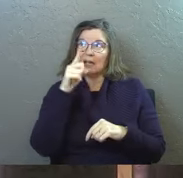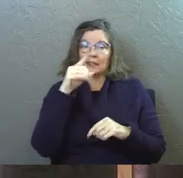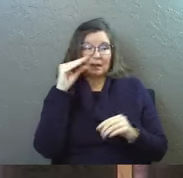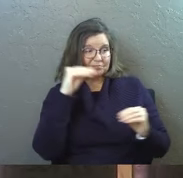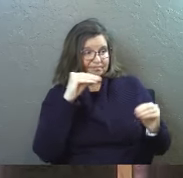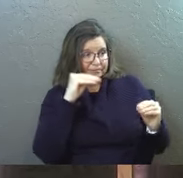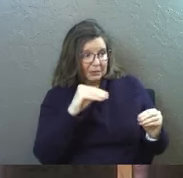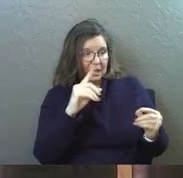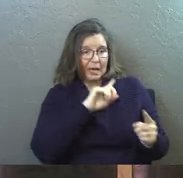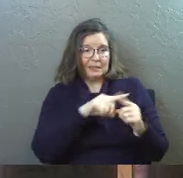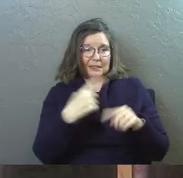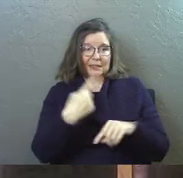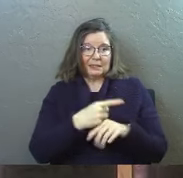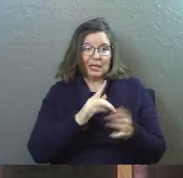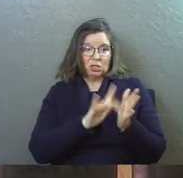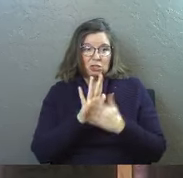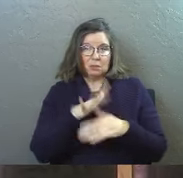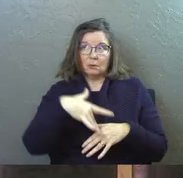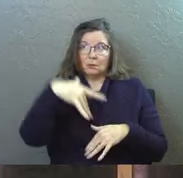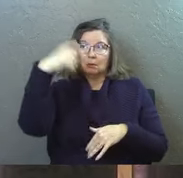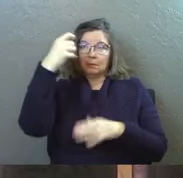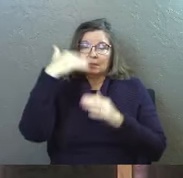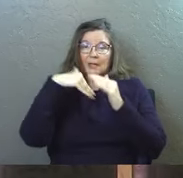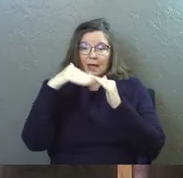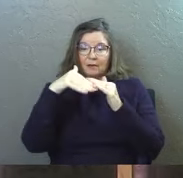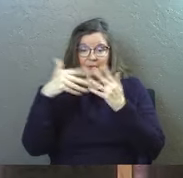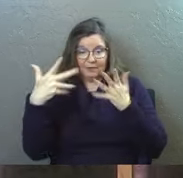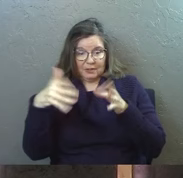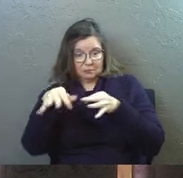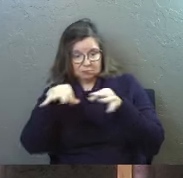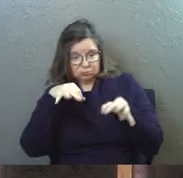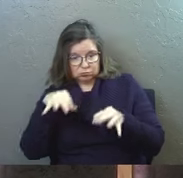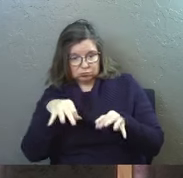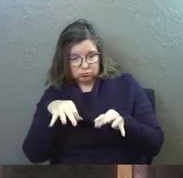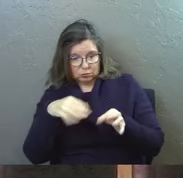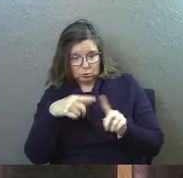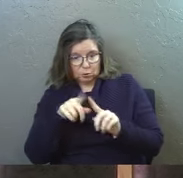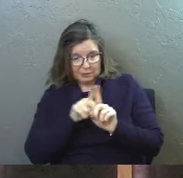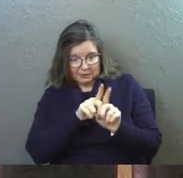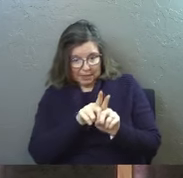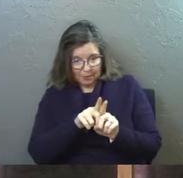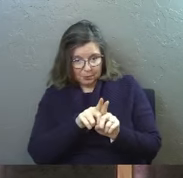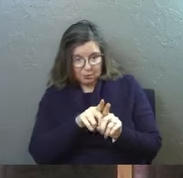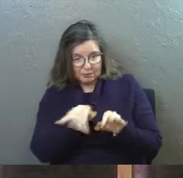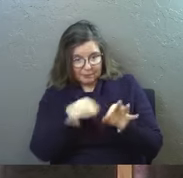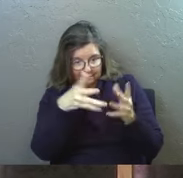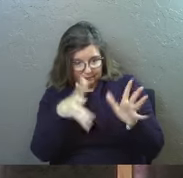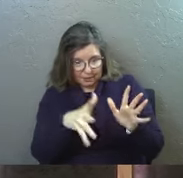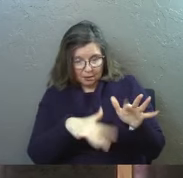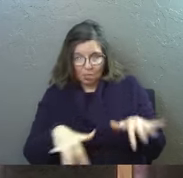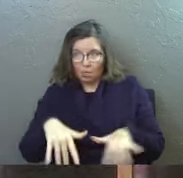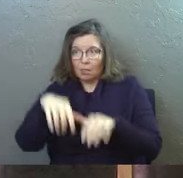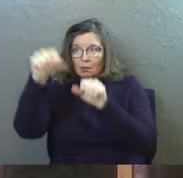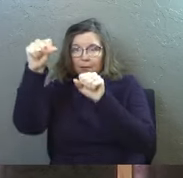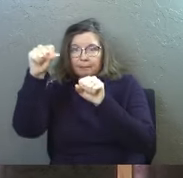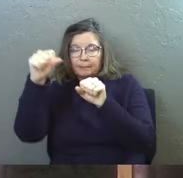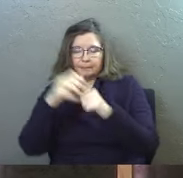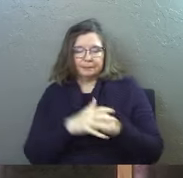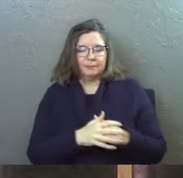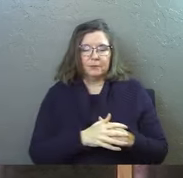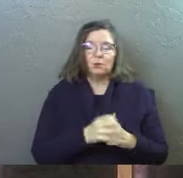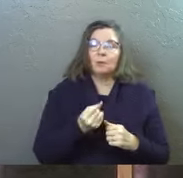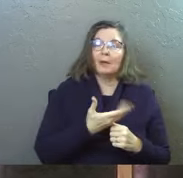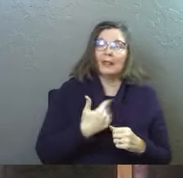after giving his chosen apostles further instructions through the Holy Spirit. So right away, there's things going on that we don't fully